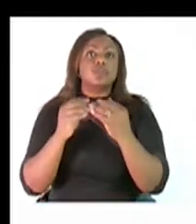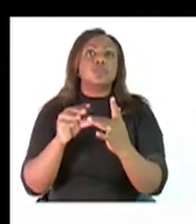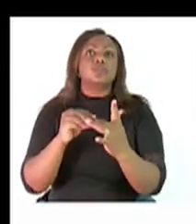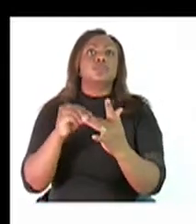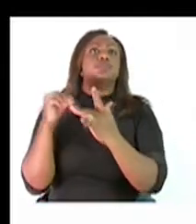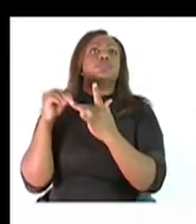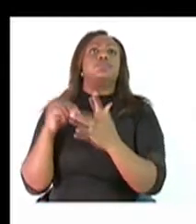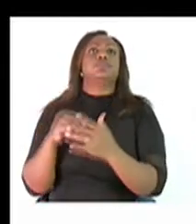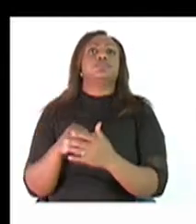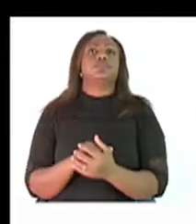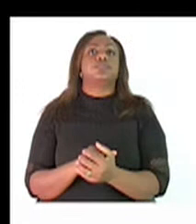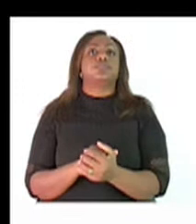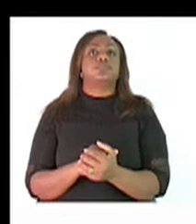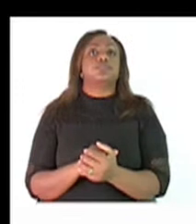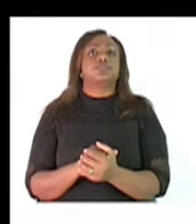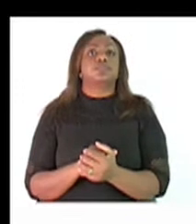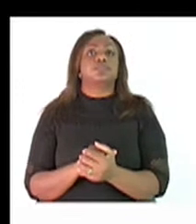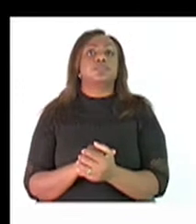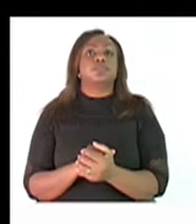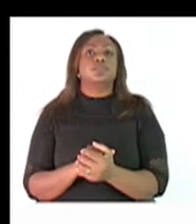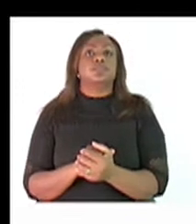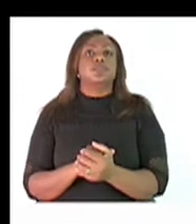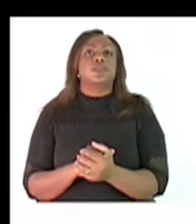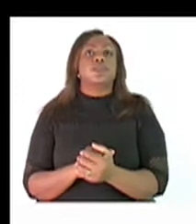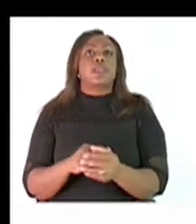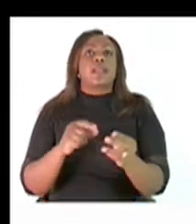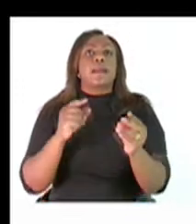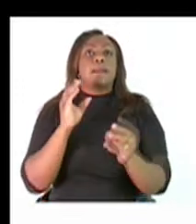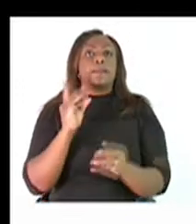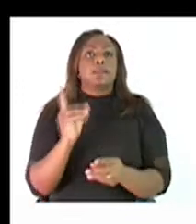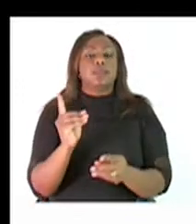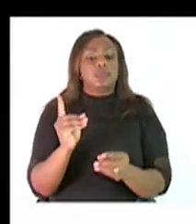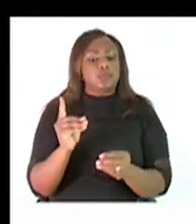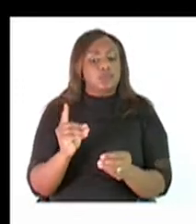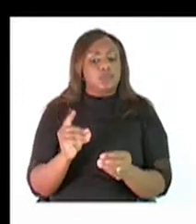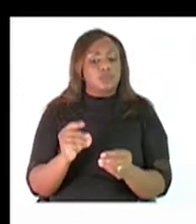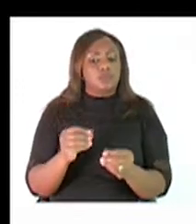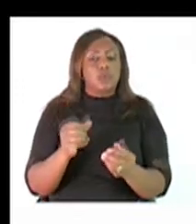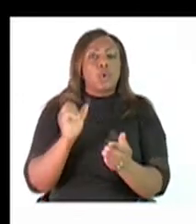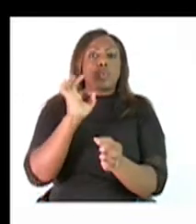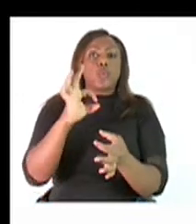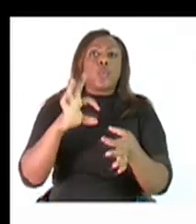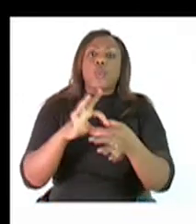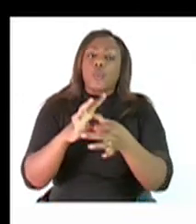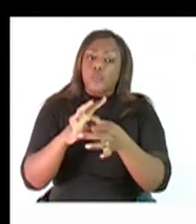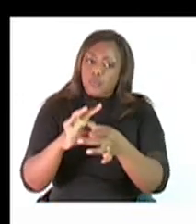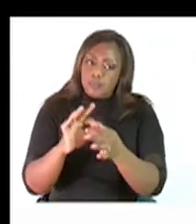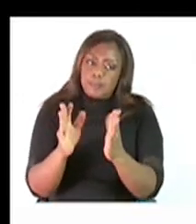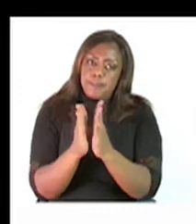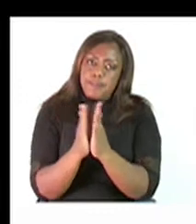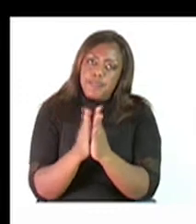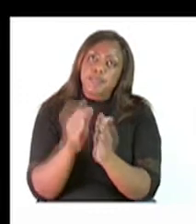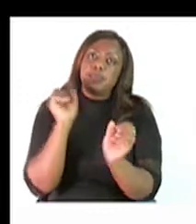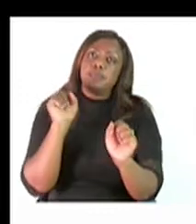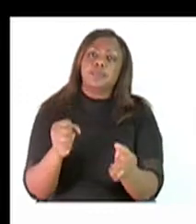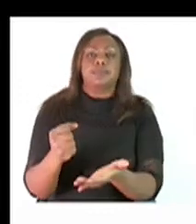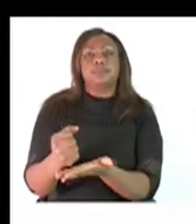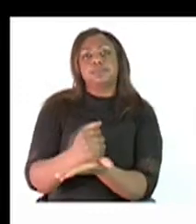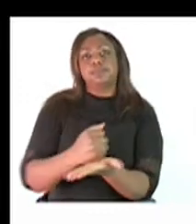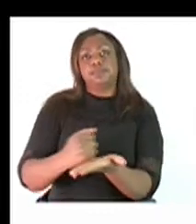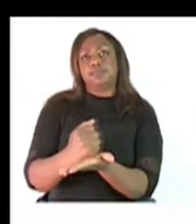and self-image. Look after your home. You need to clean your house.